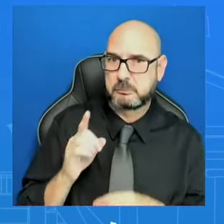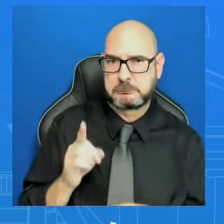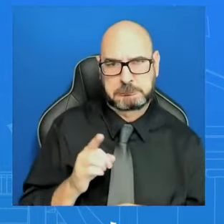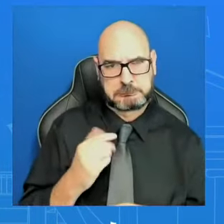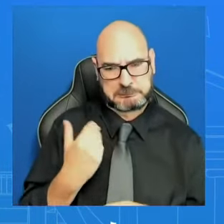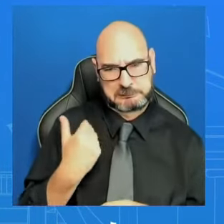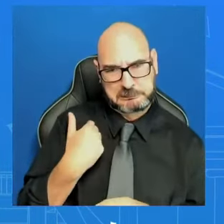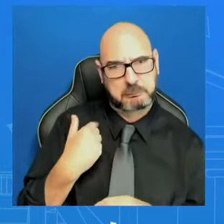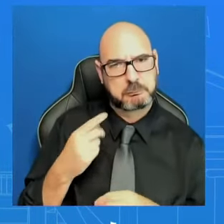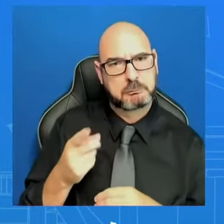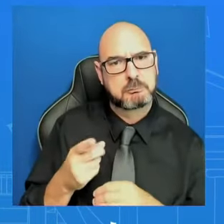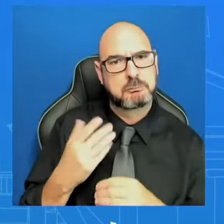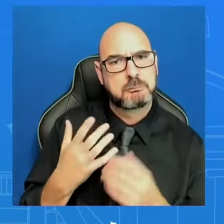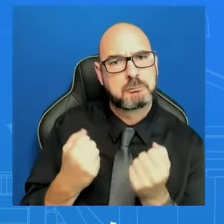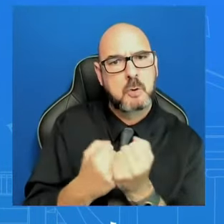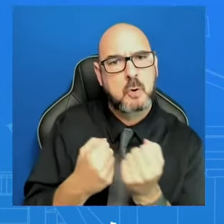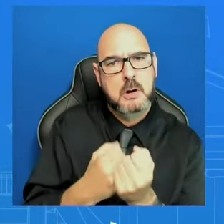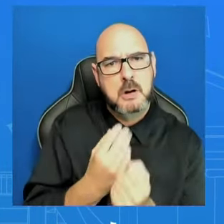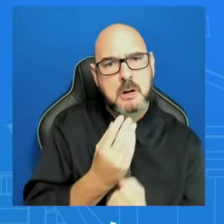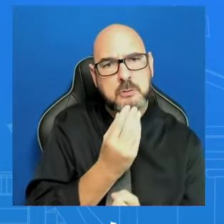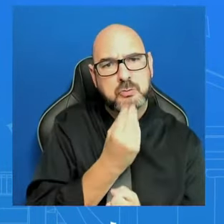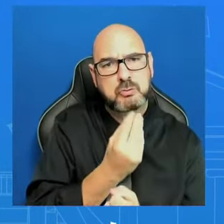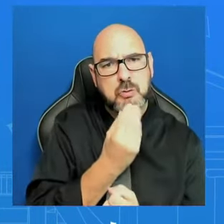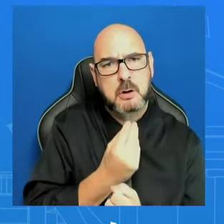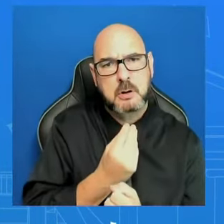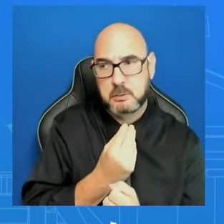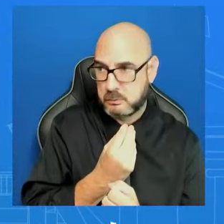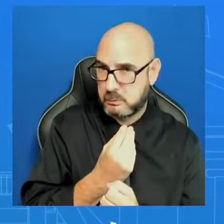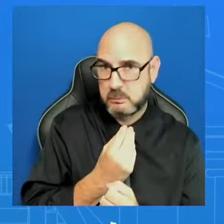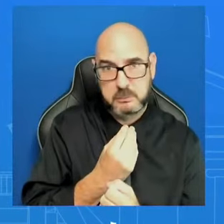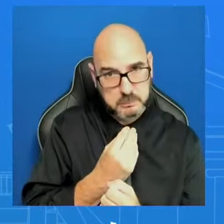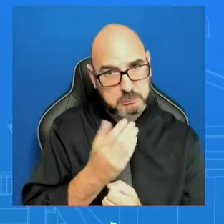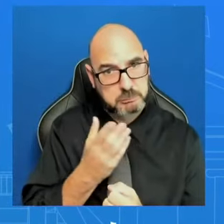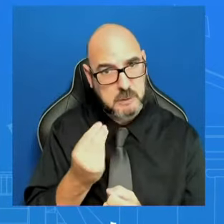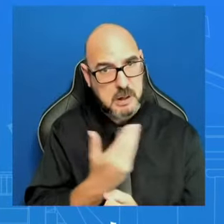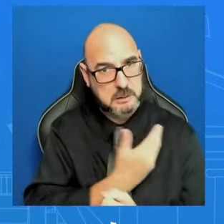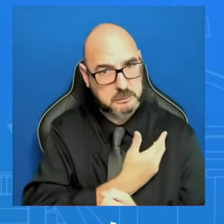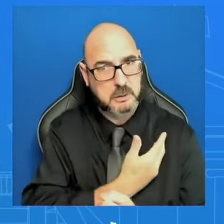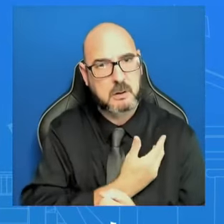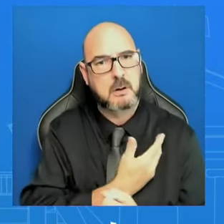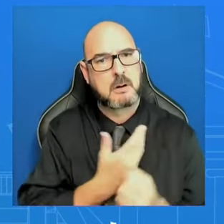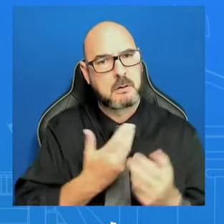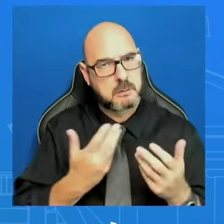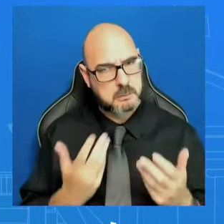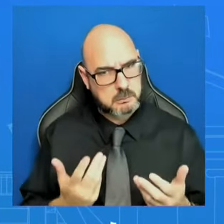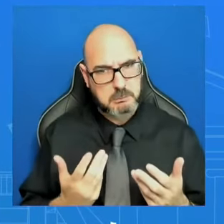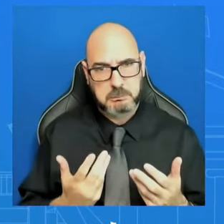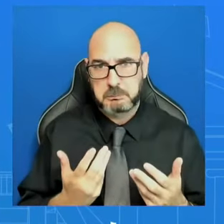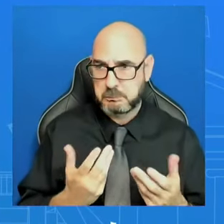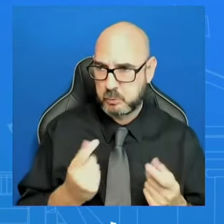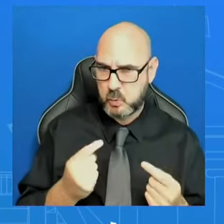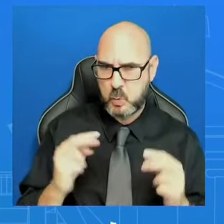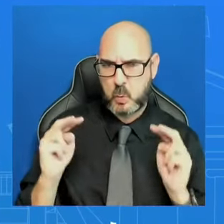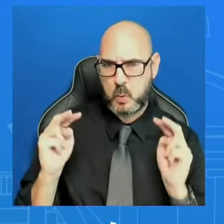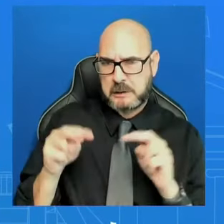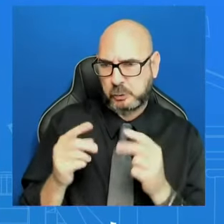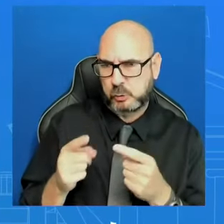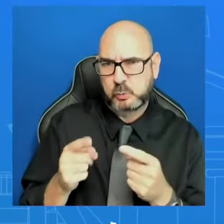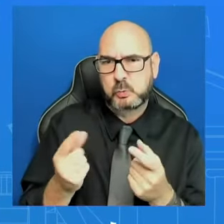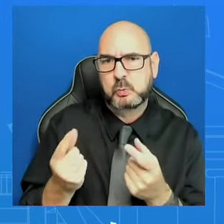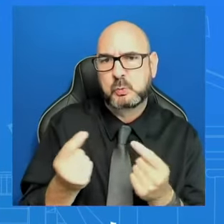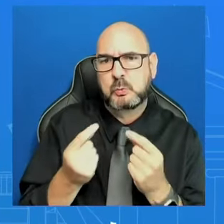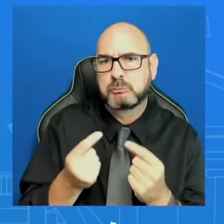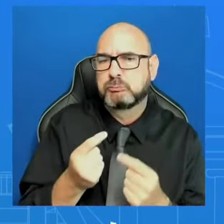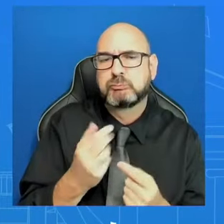operations in Gaza on what Israel does. First off, what is at stake? What would be potentially cut off from